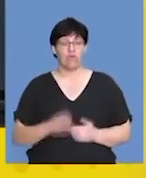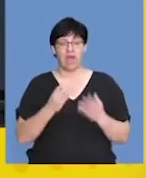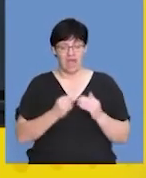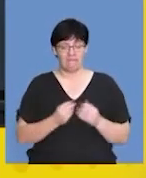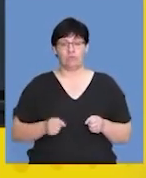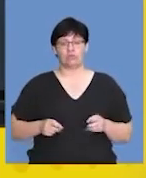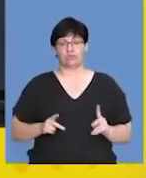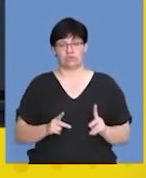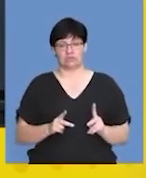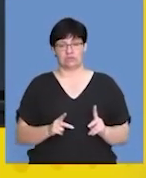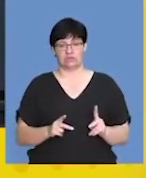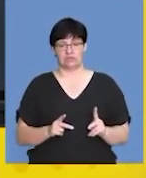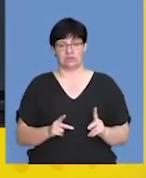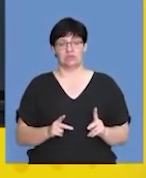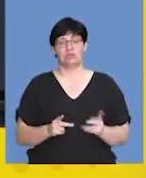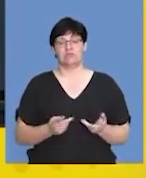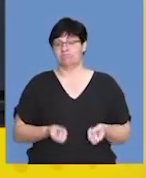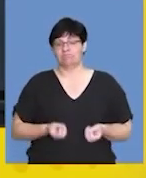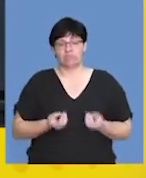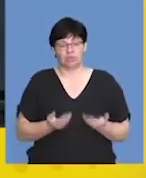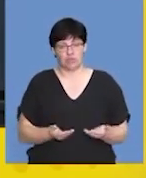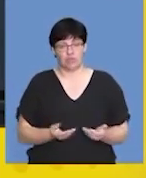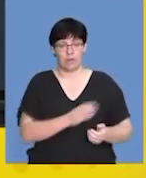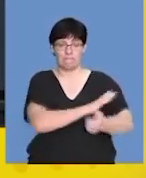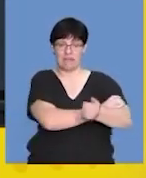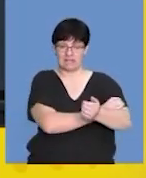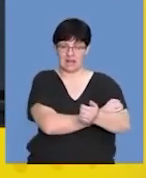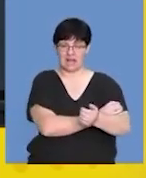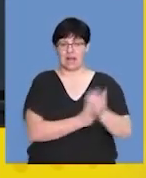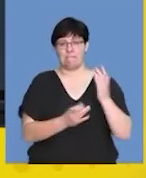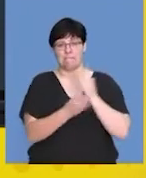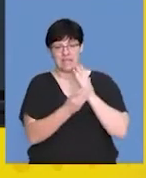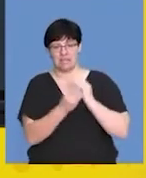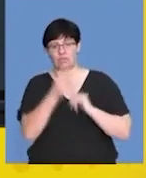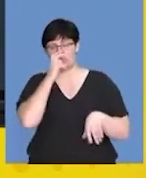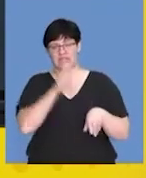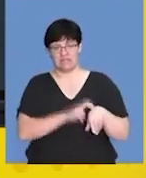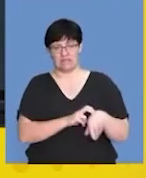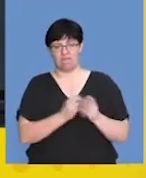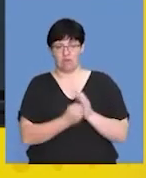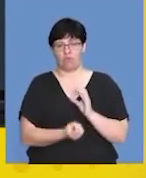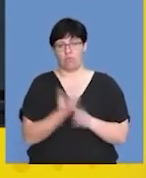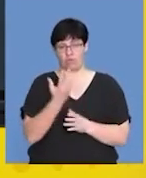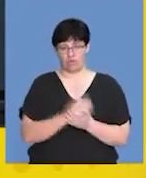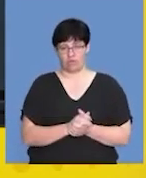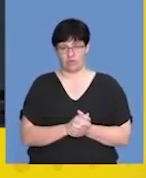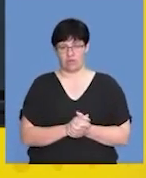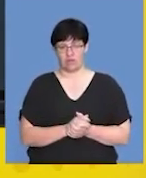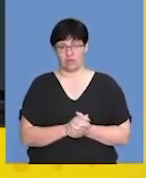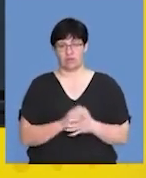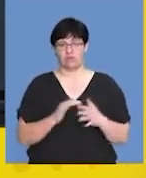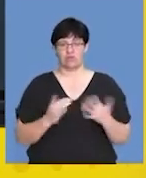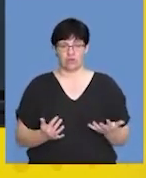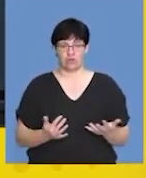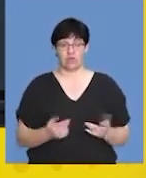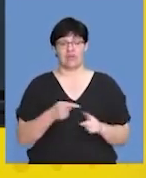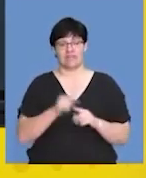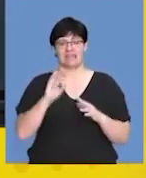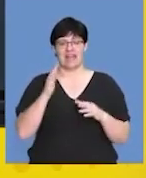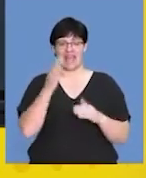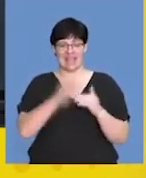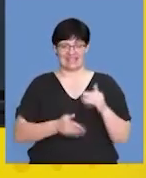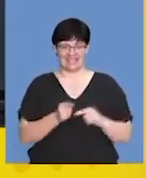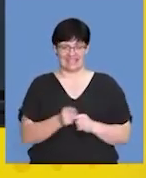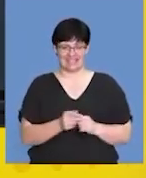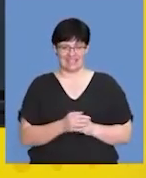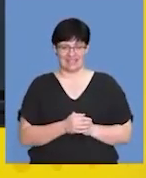have a high chance of not being able to produce the muscle and the meat that the body needs in terms of growth. And so, guys, that ends the